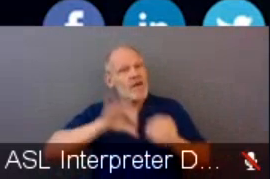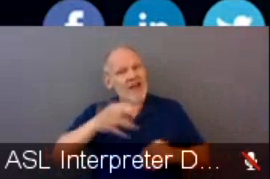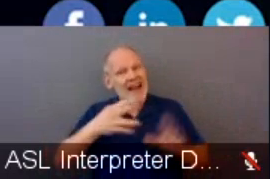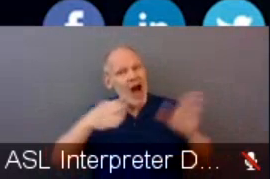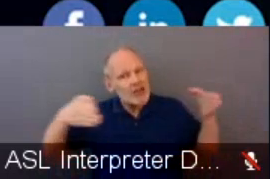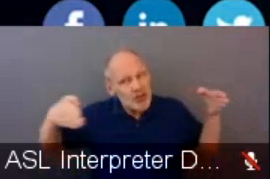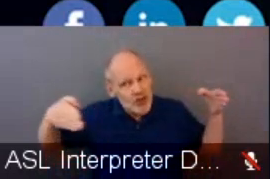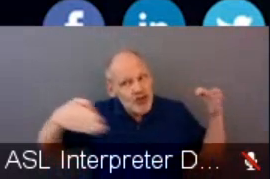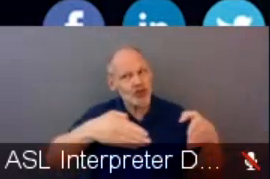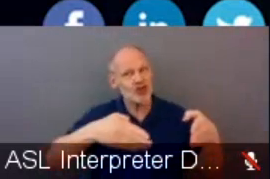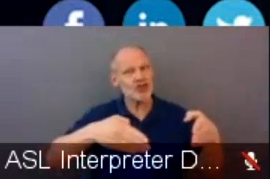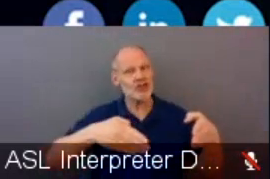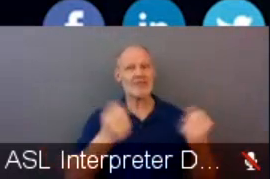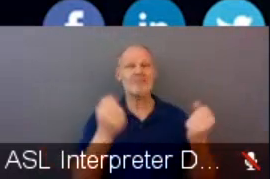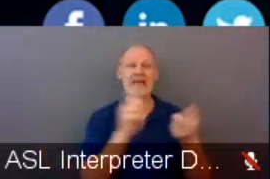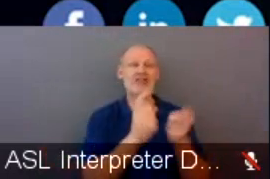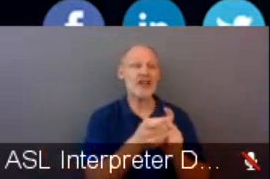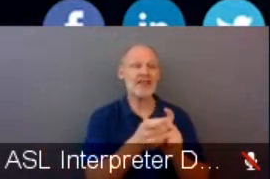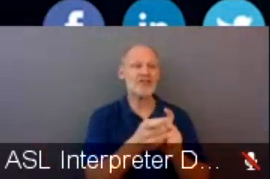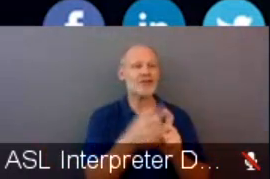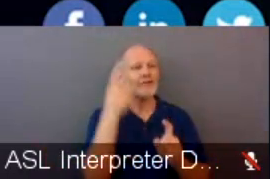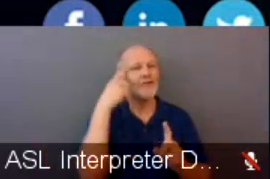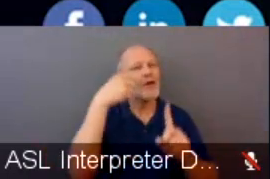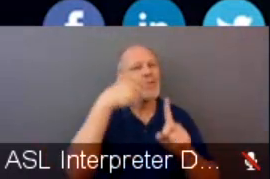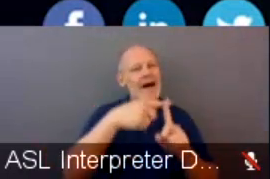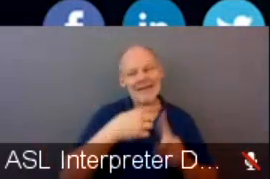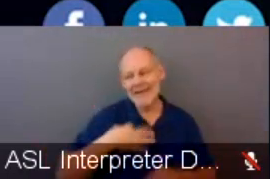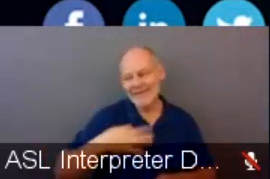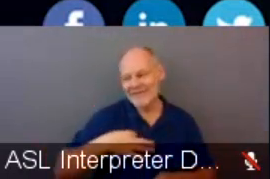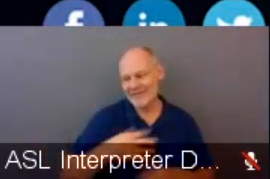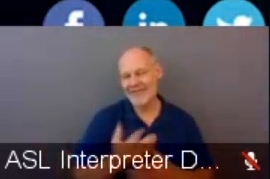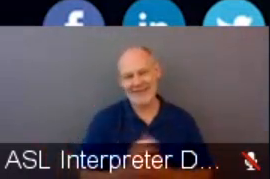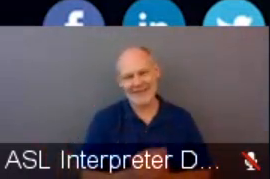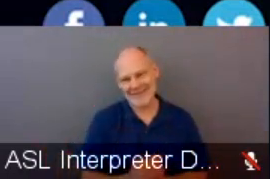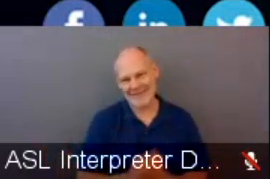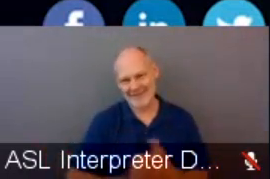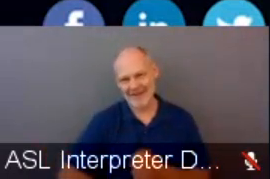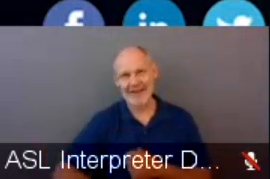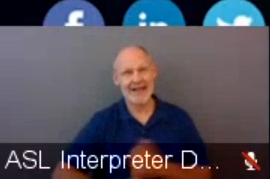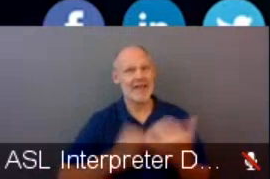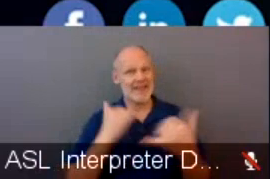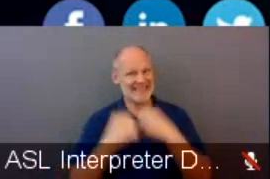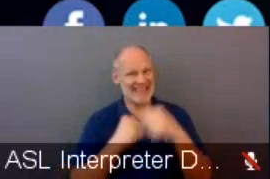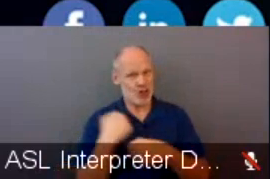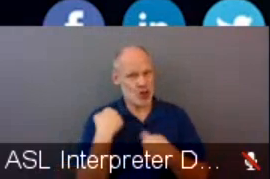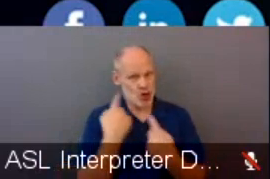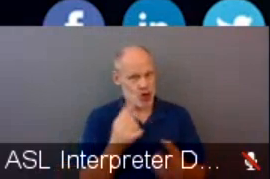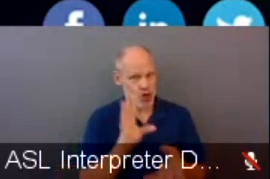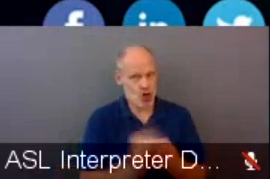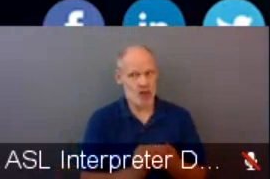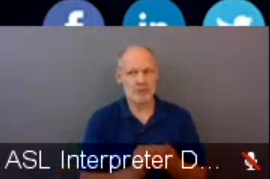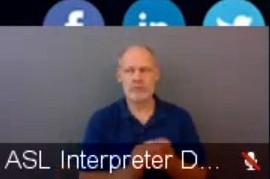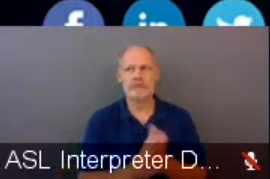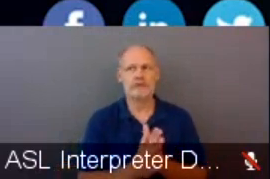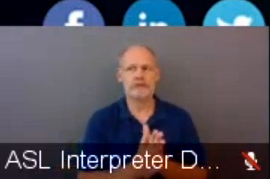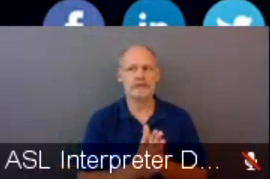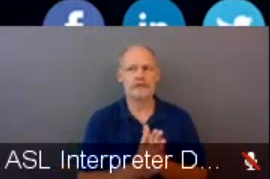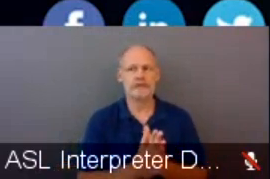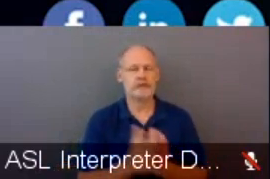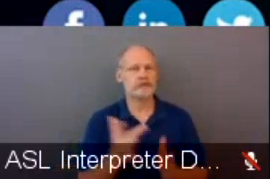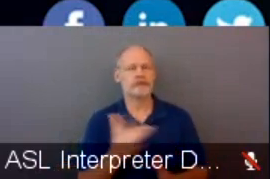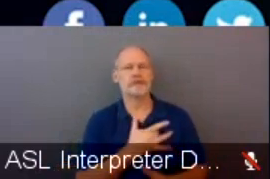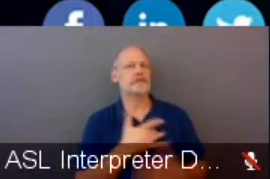an incredibly positive year in centering diversity, equity and inclusion